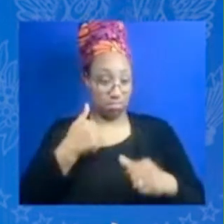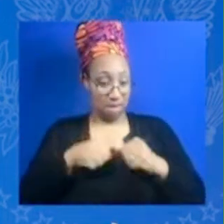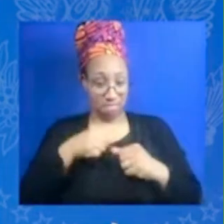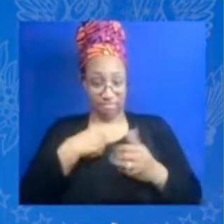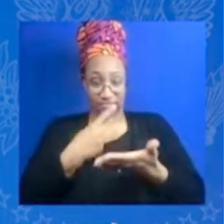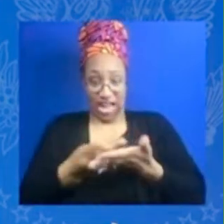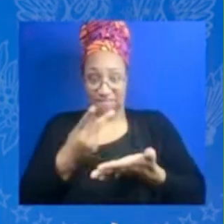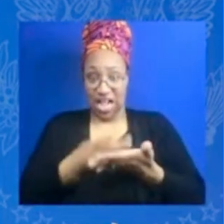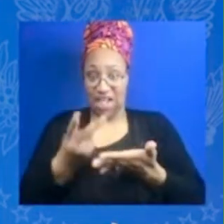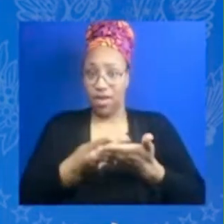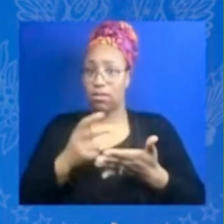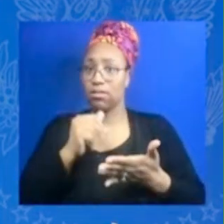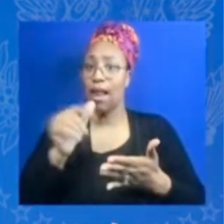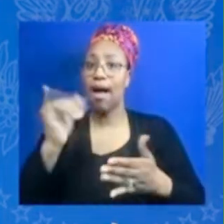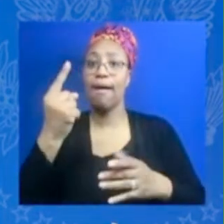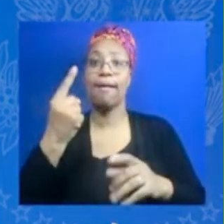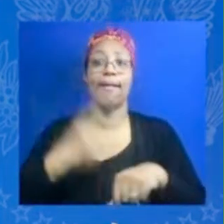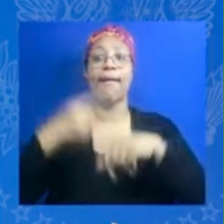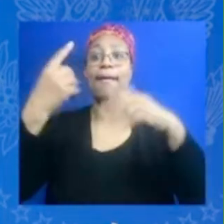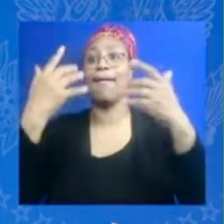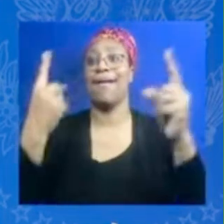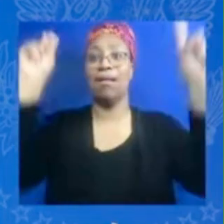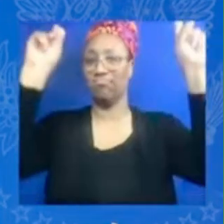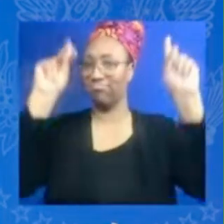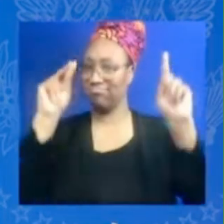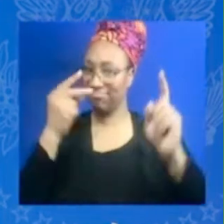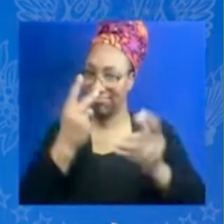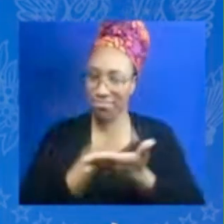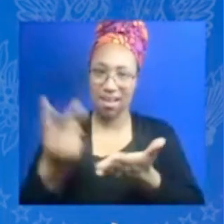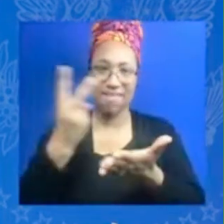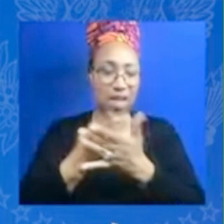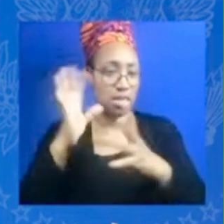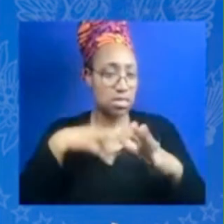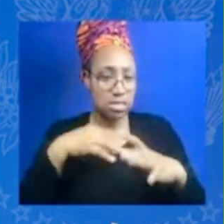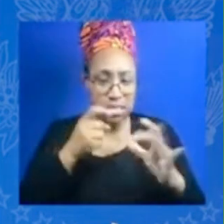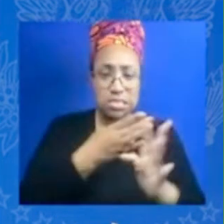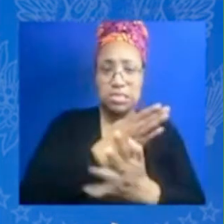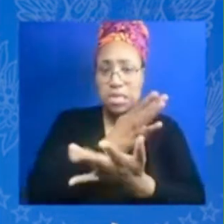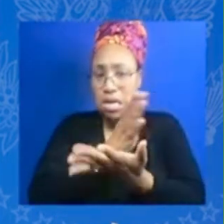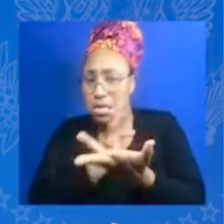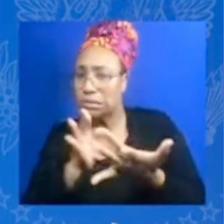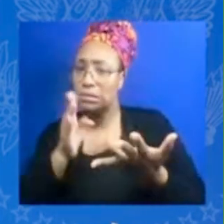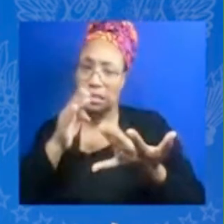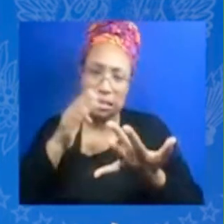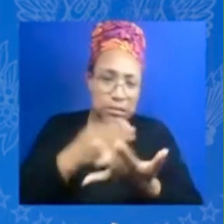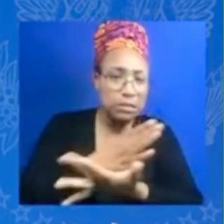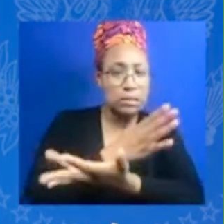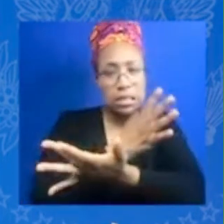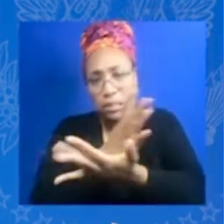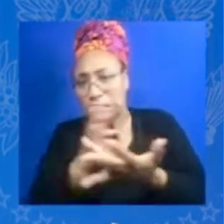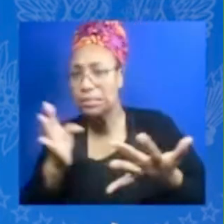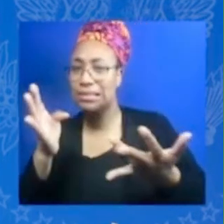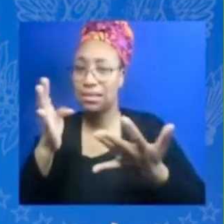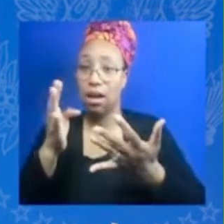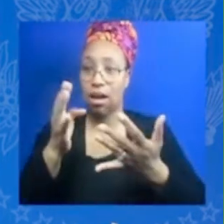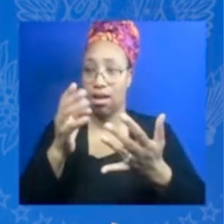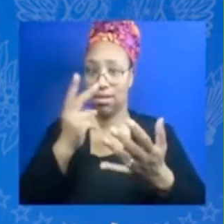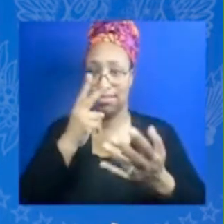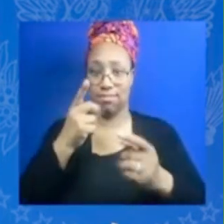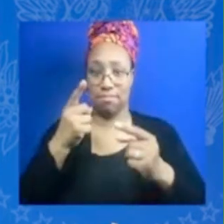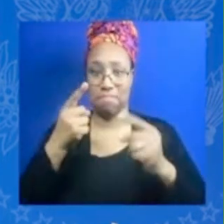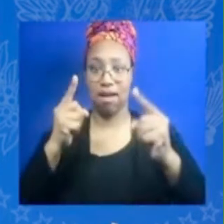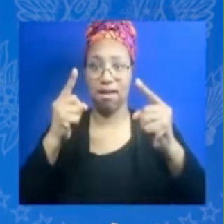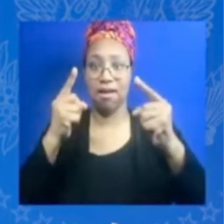but every single day something goes wrong but i look at it as an opportunity to get better and every time